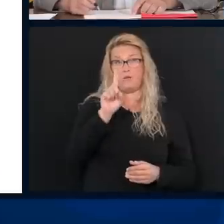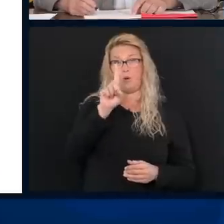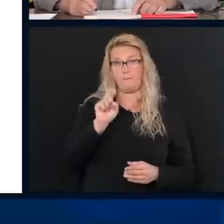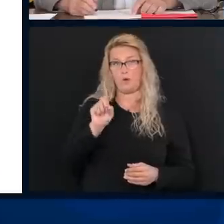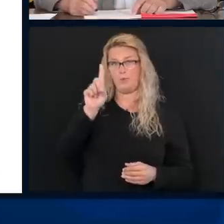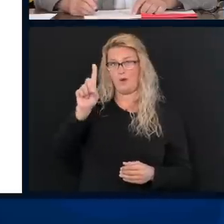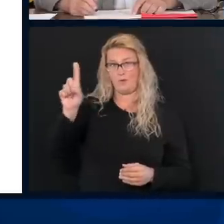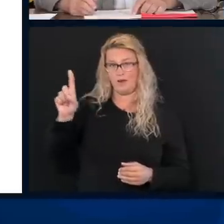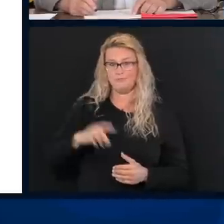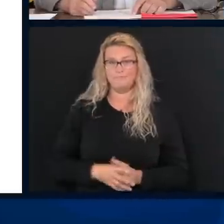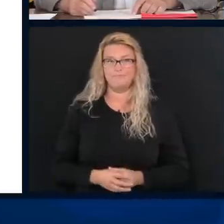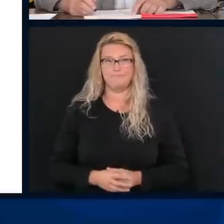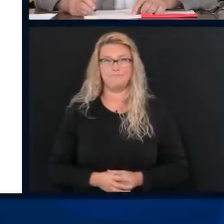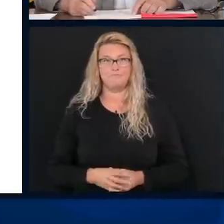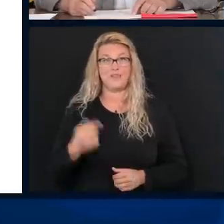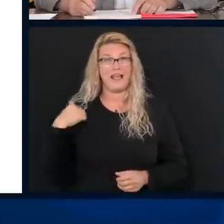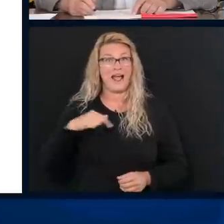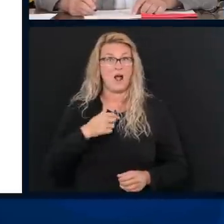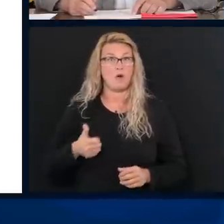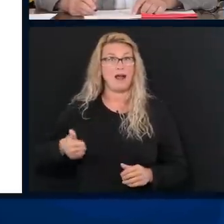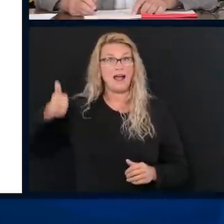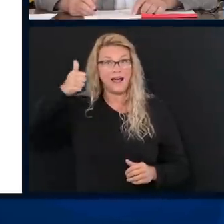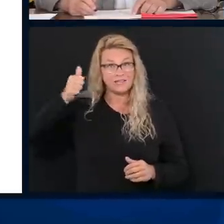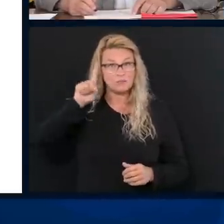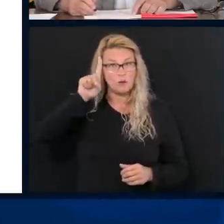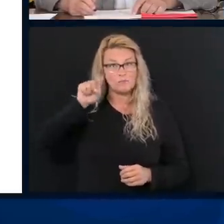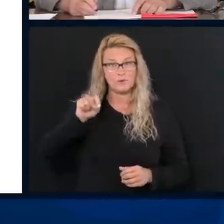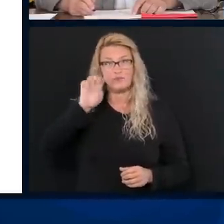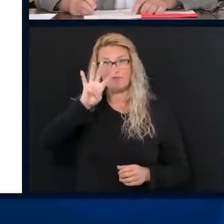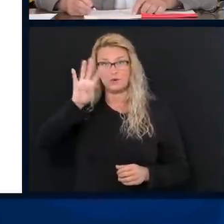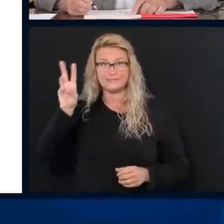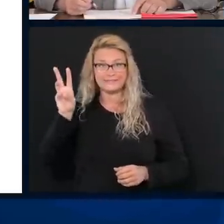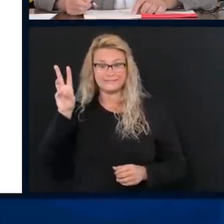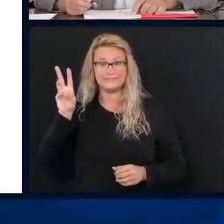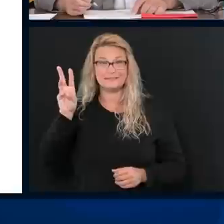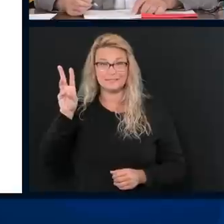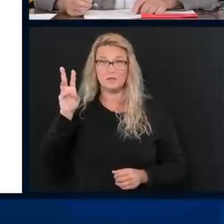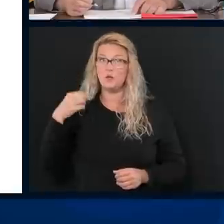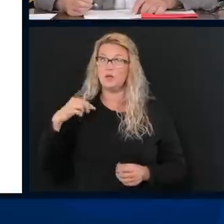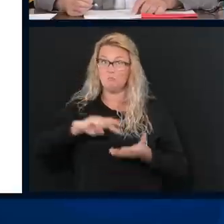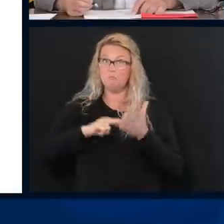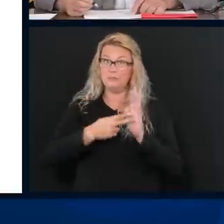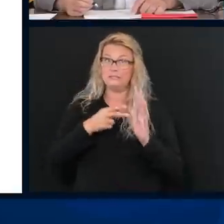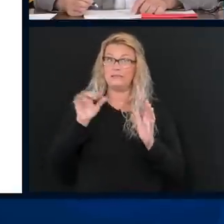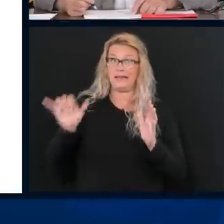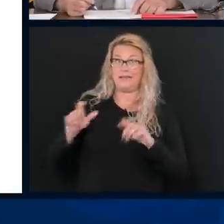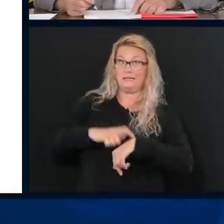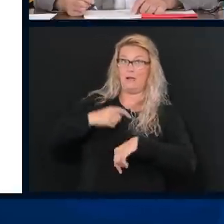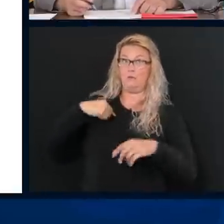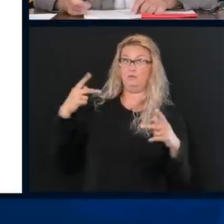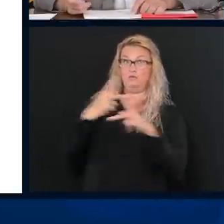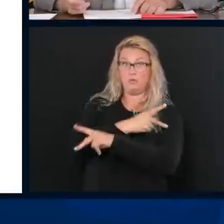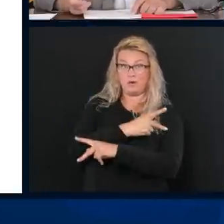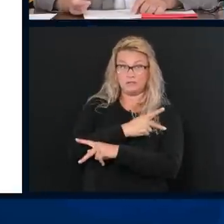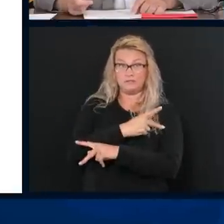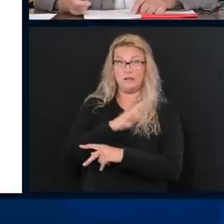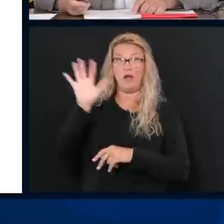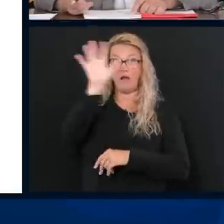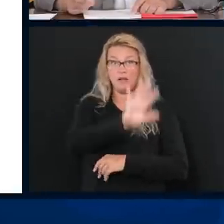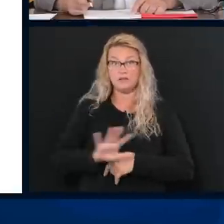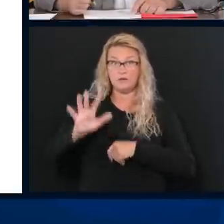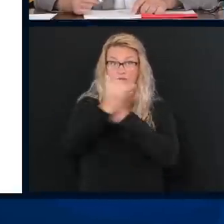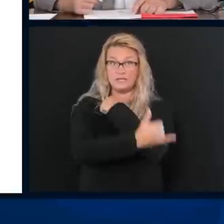Our highest, I think, was at 1.46, at which time we were the worst in the country. Today, we're the